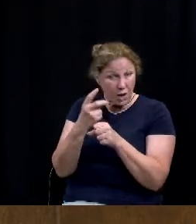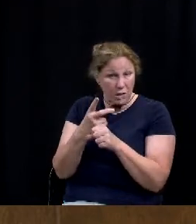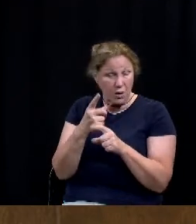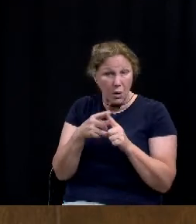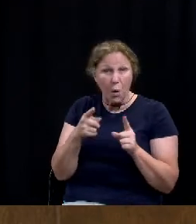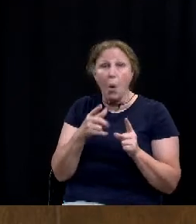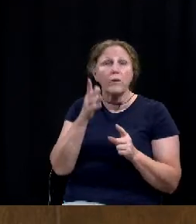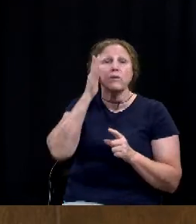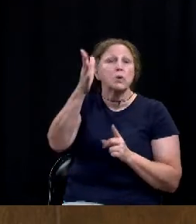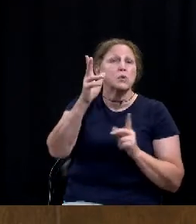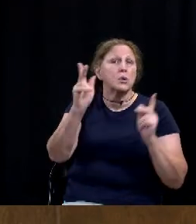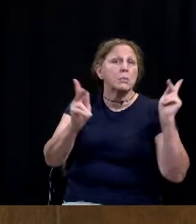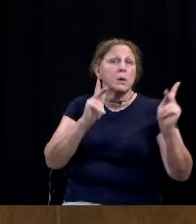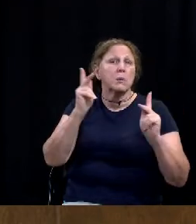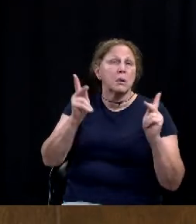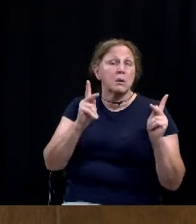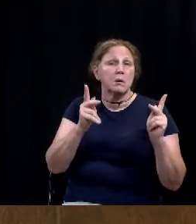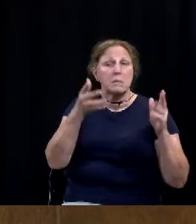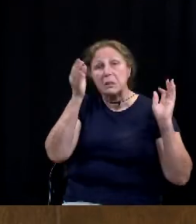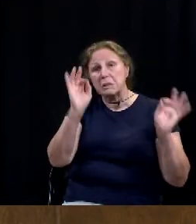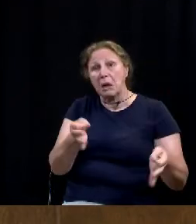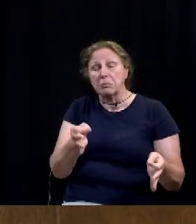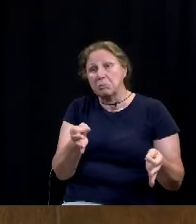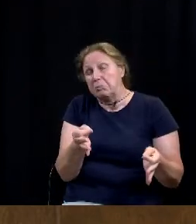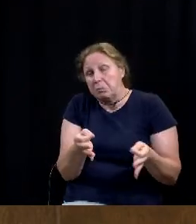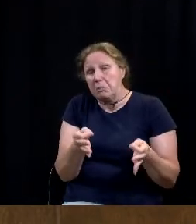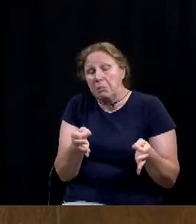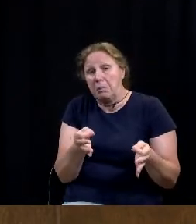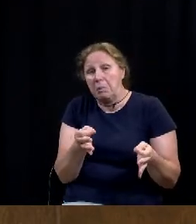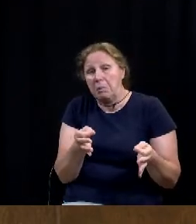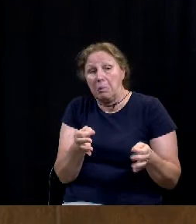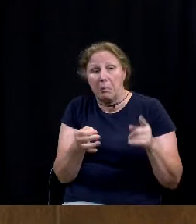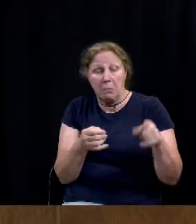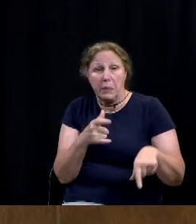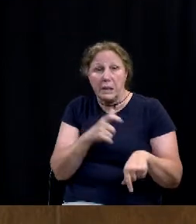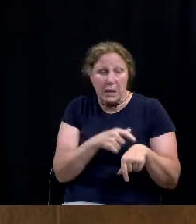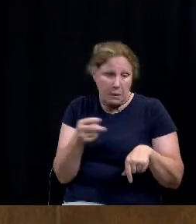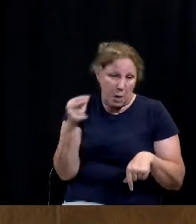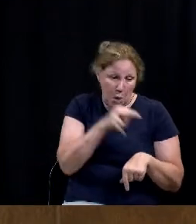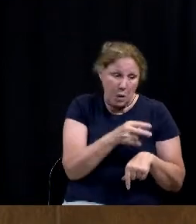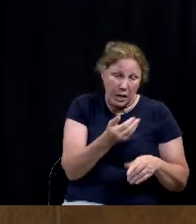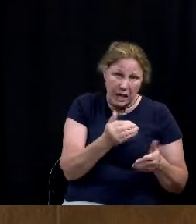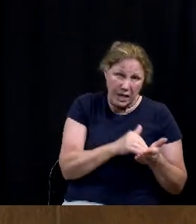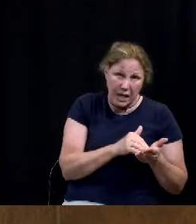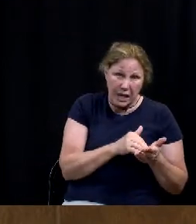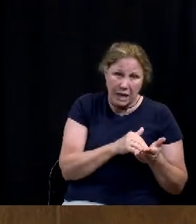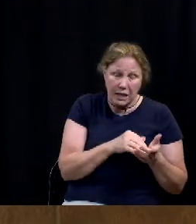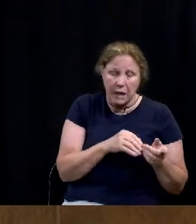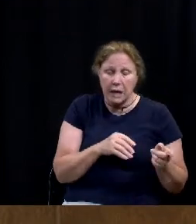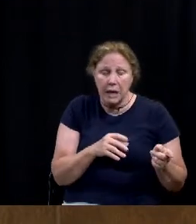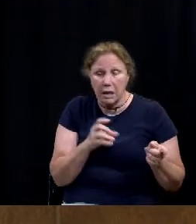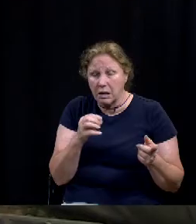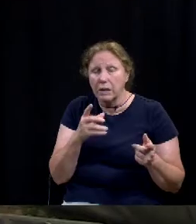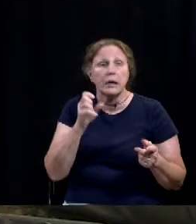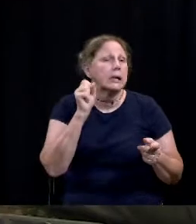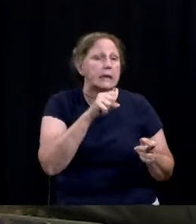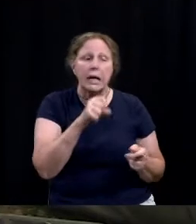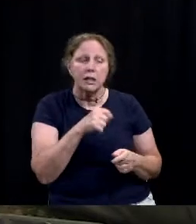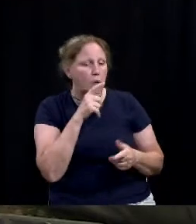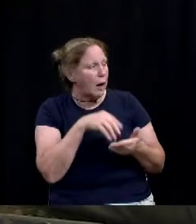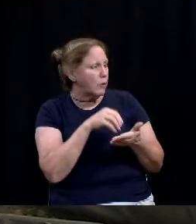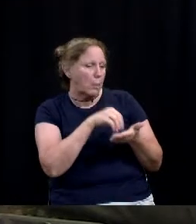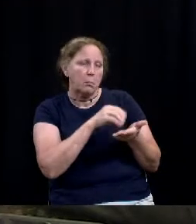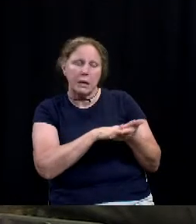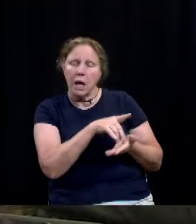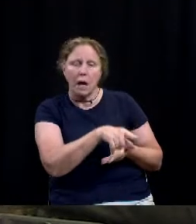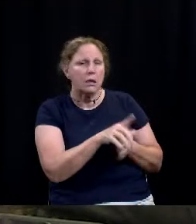can decide by resolution or whatever that, it's time to look at this? Time to look at this? You don't need to put that in